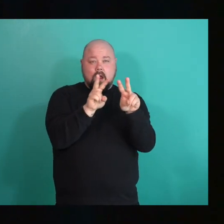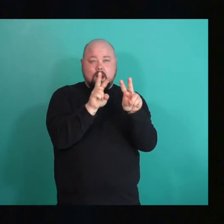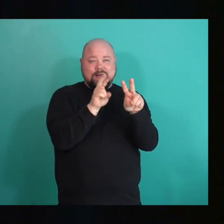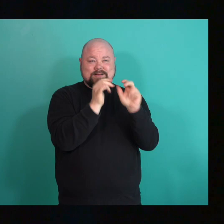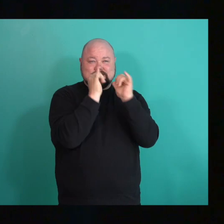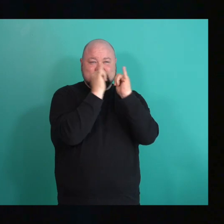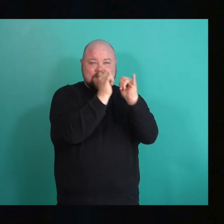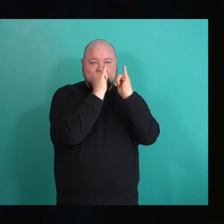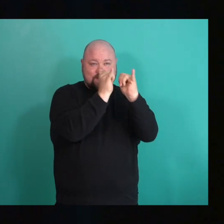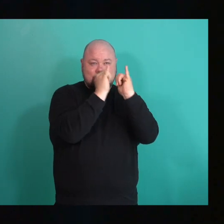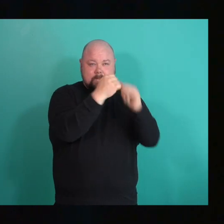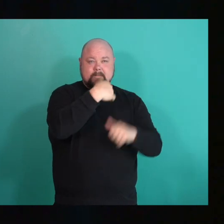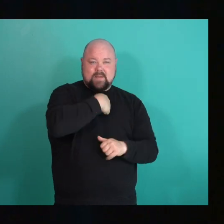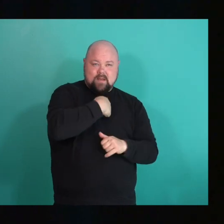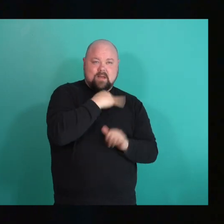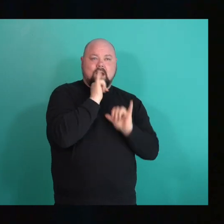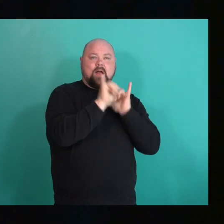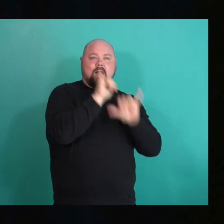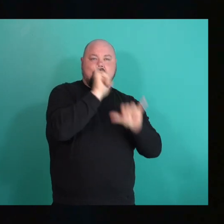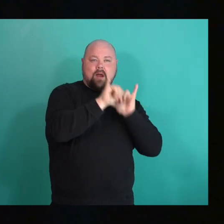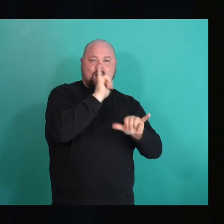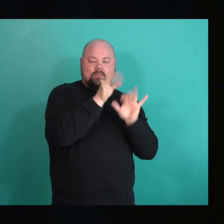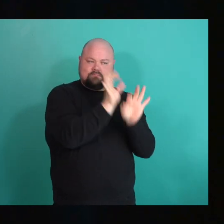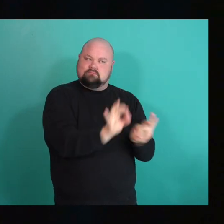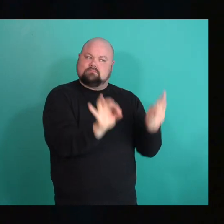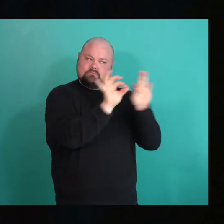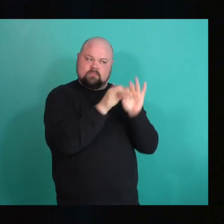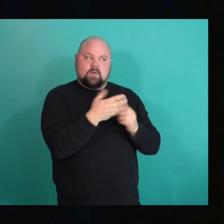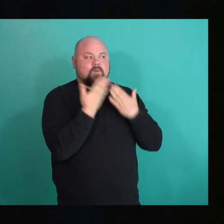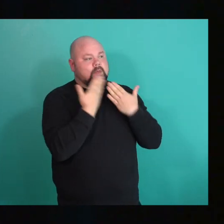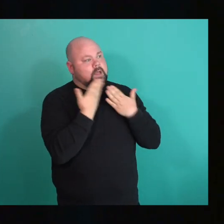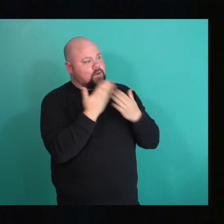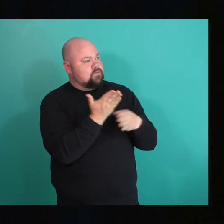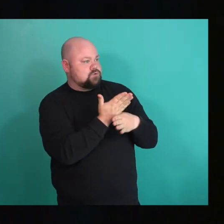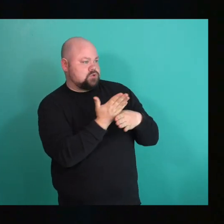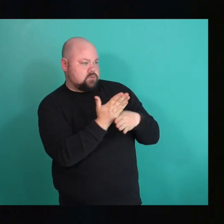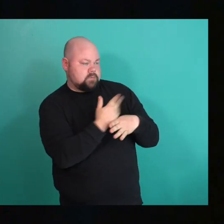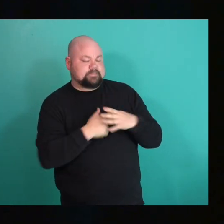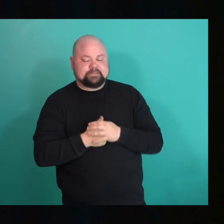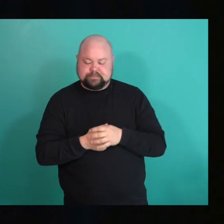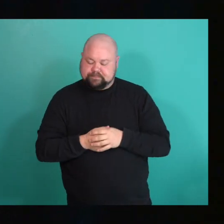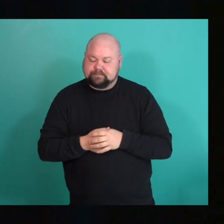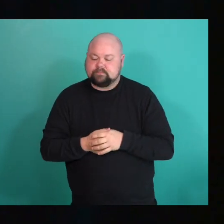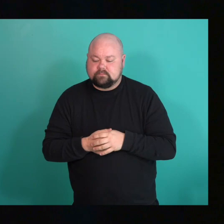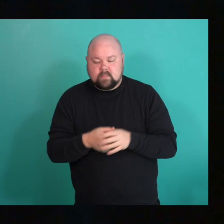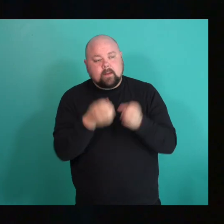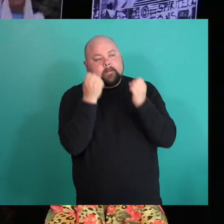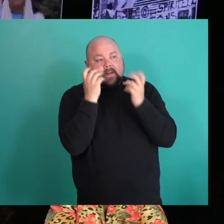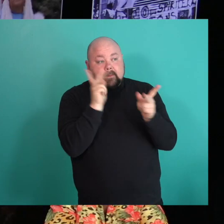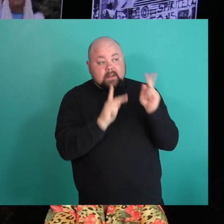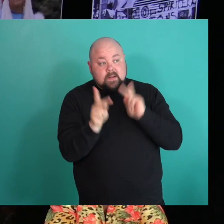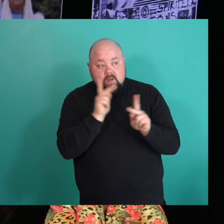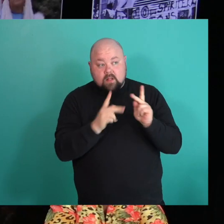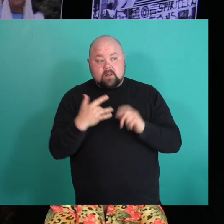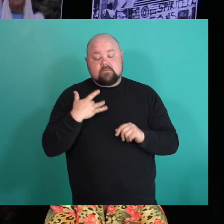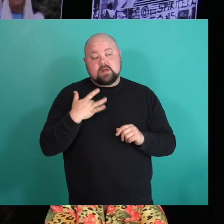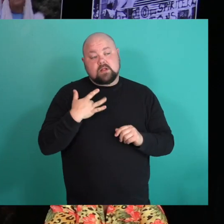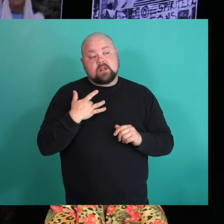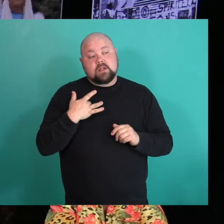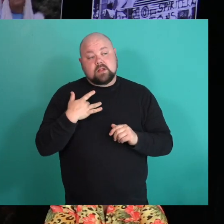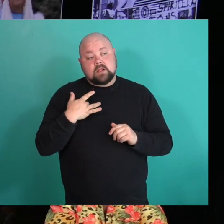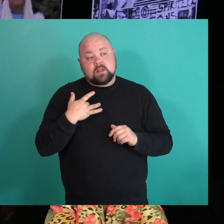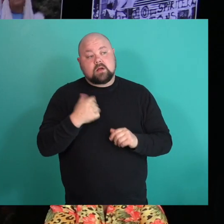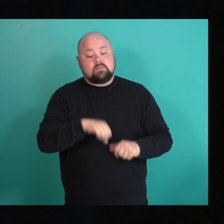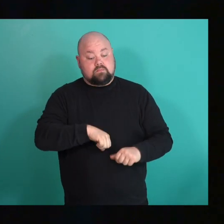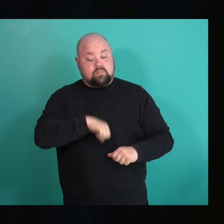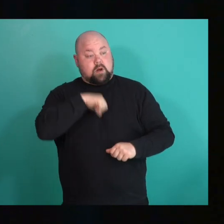it's so important. Yeah, thank you. Thank you so much for sharing. For a lot of people, pride can be